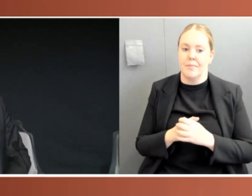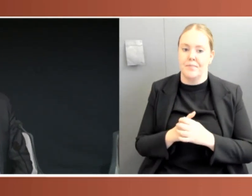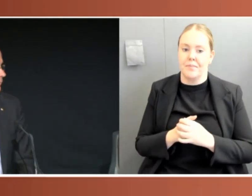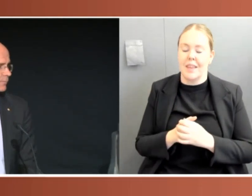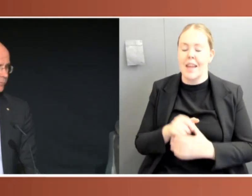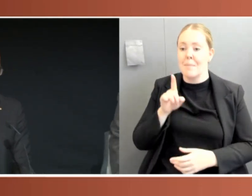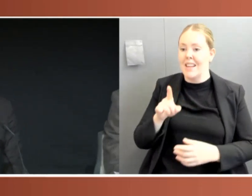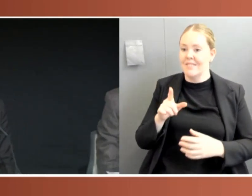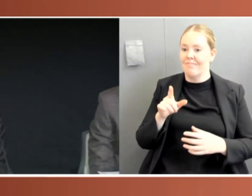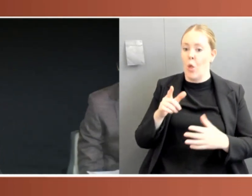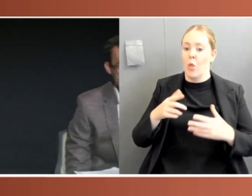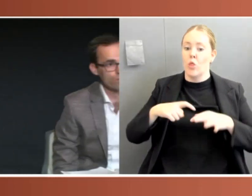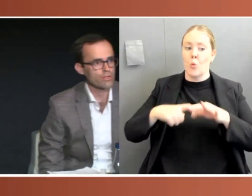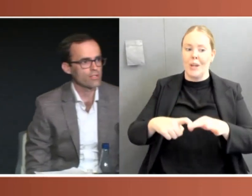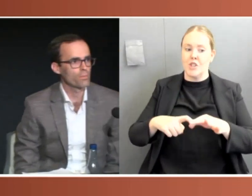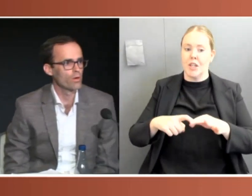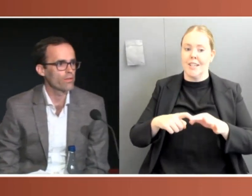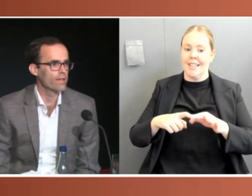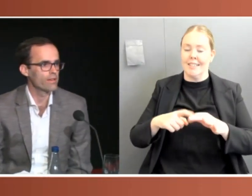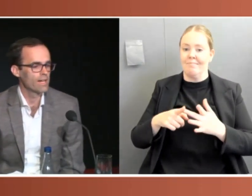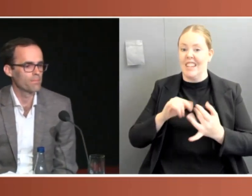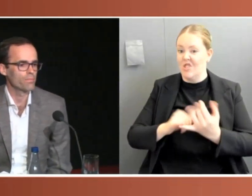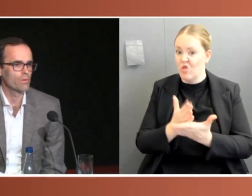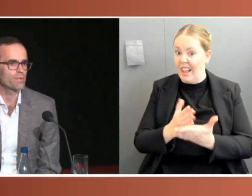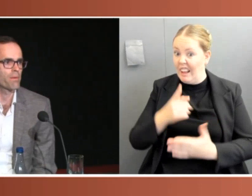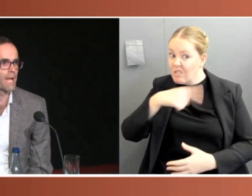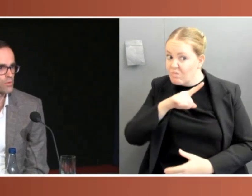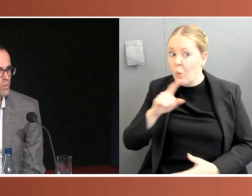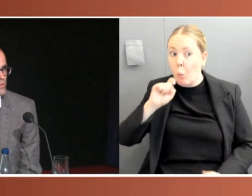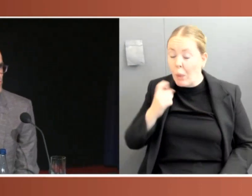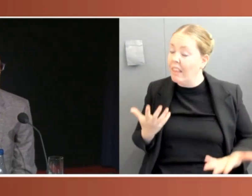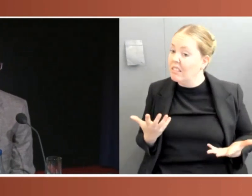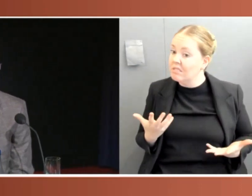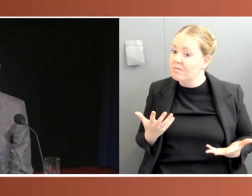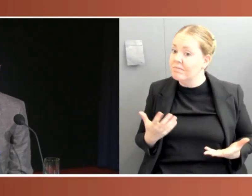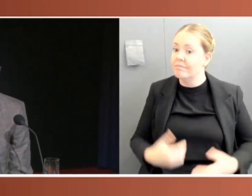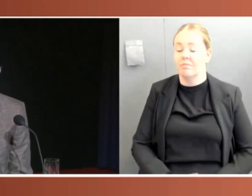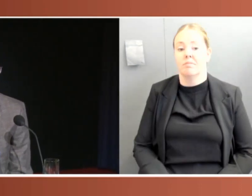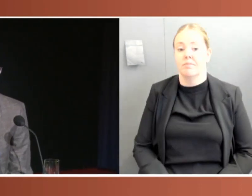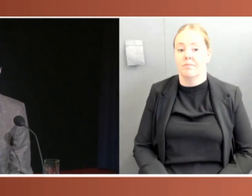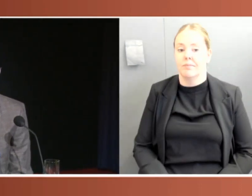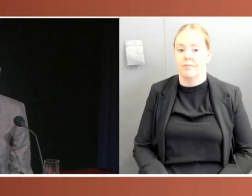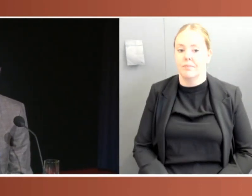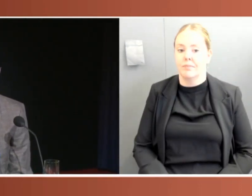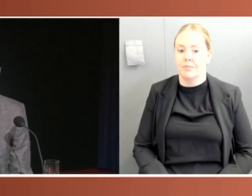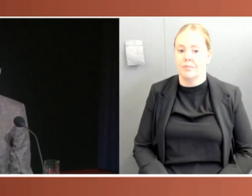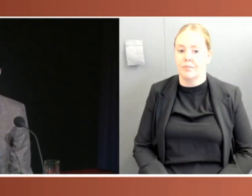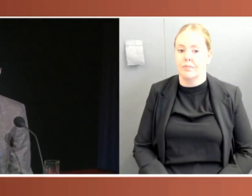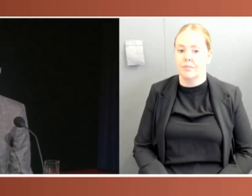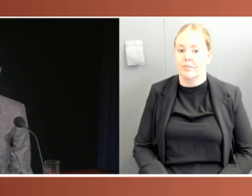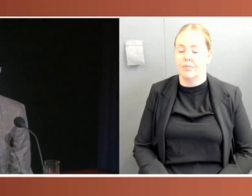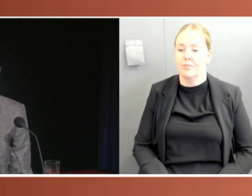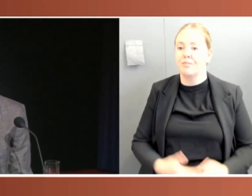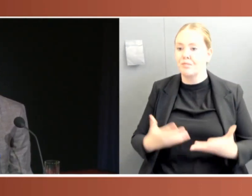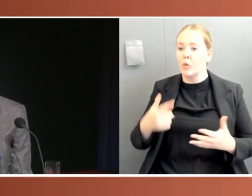it forward? Yeah, I agree with And I'd say also, I take your point that, you we say parliament should reassert its role. You know, often governments dominate parliament. The executive dominates